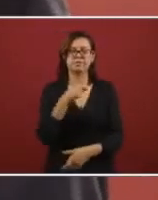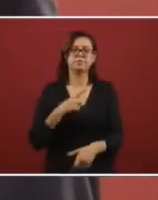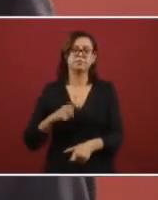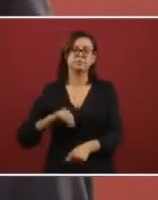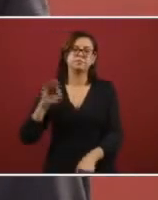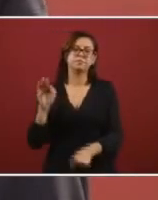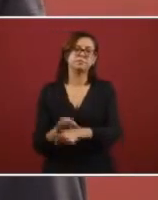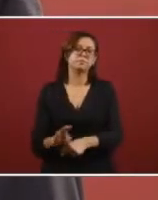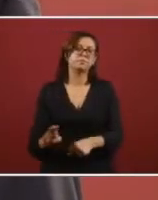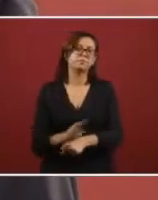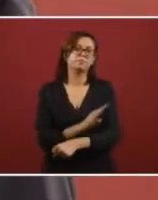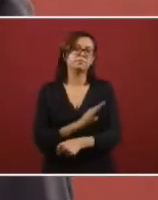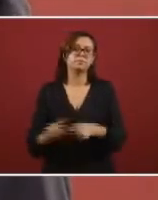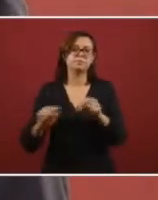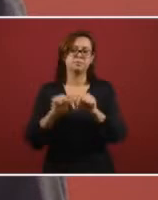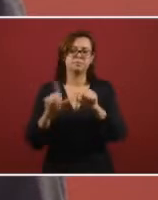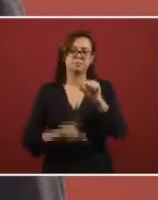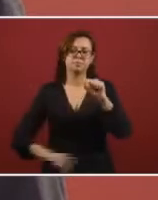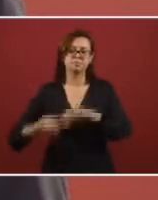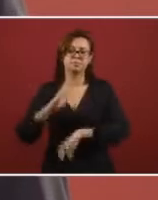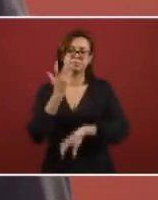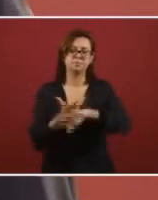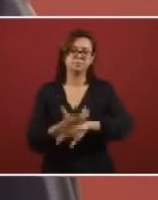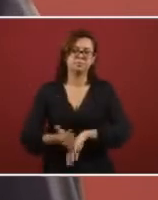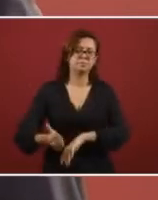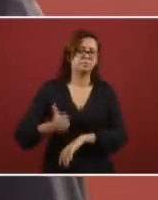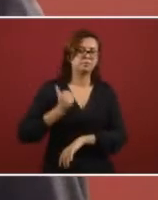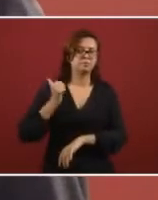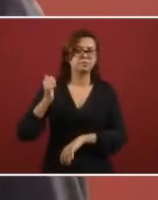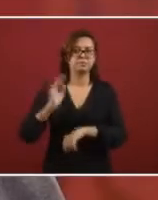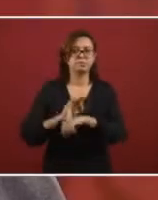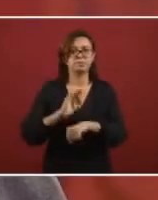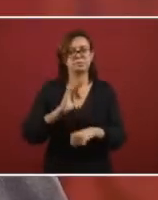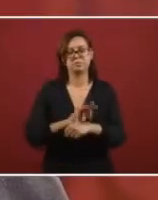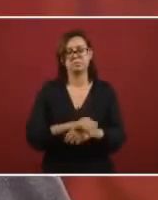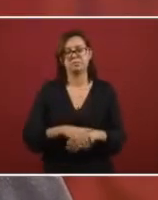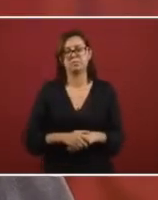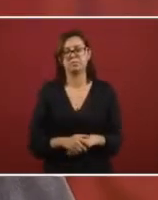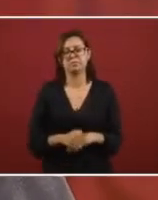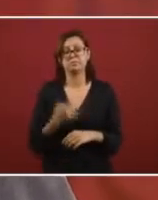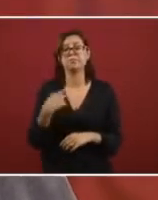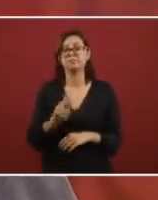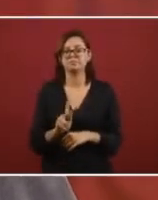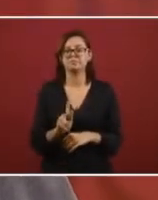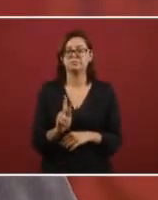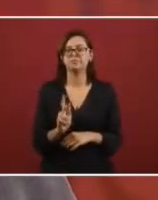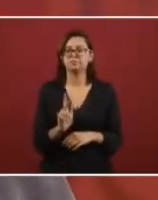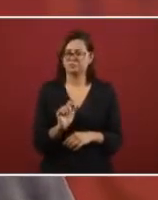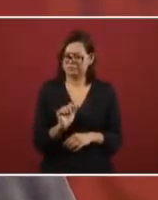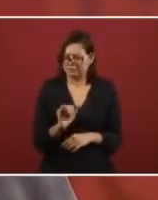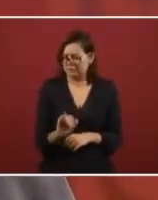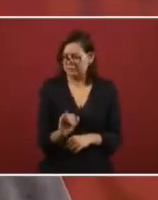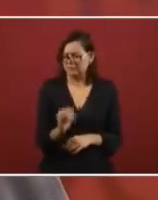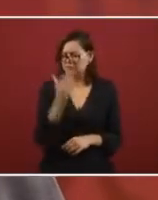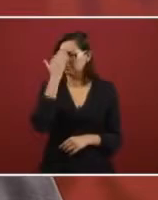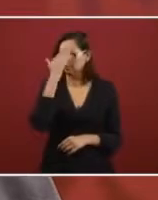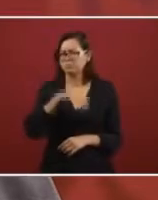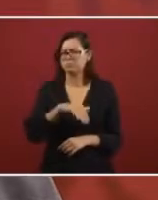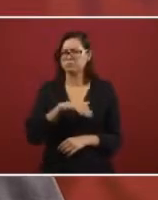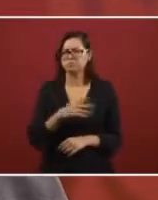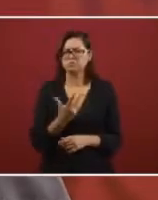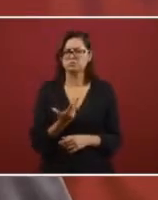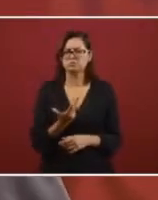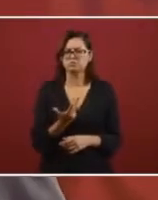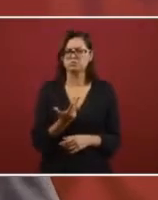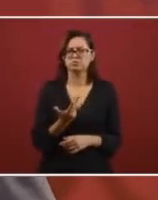for Mexico, and it's convenient for the U.S., and it's convenient for Canada. But yes, we are taking that into